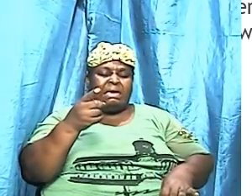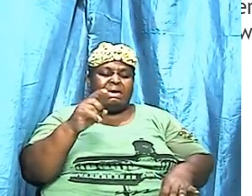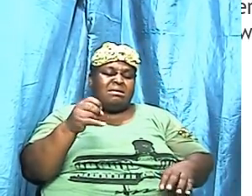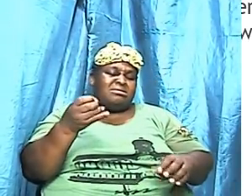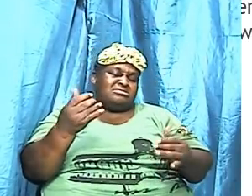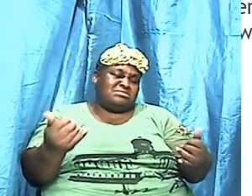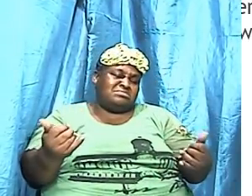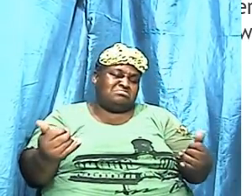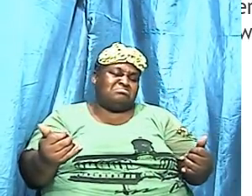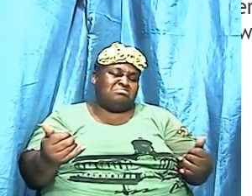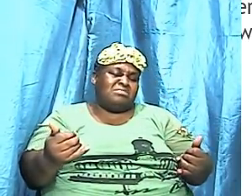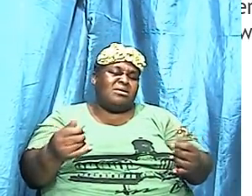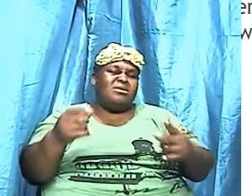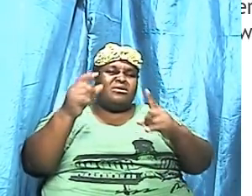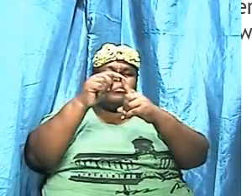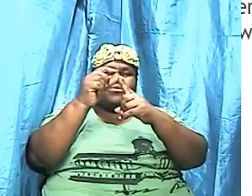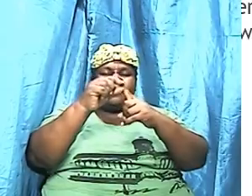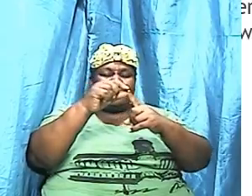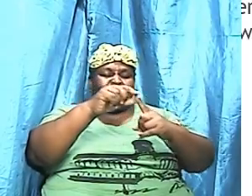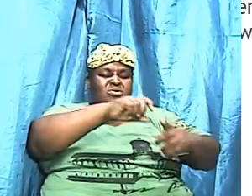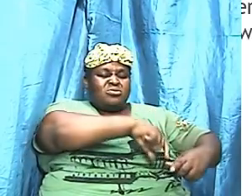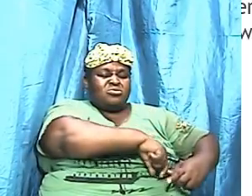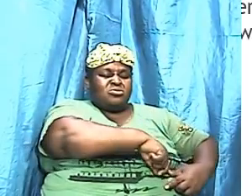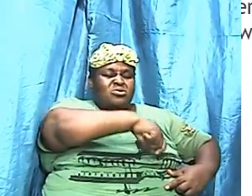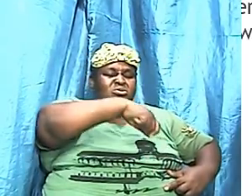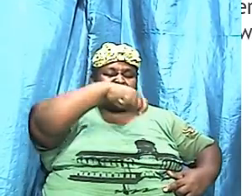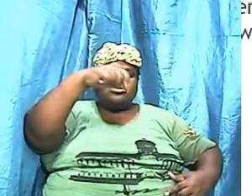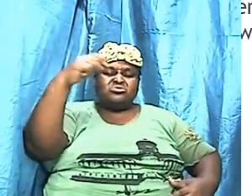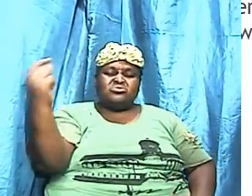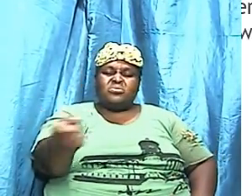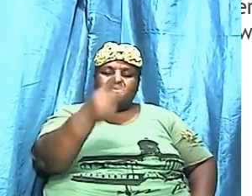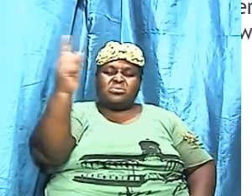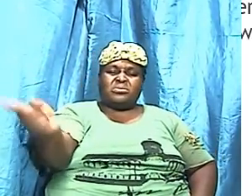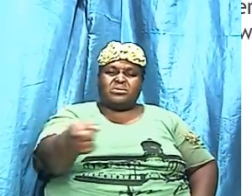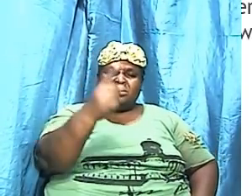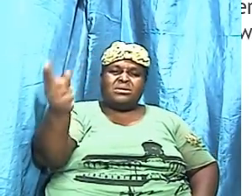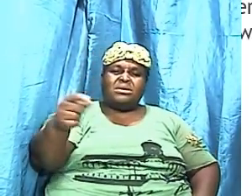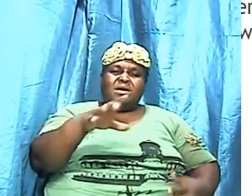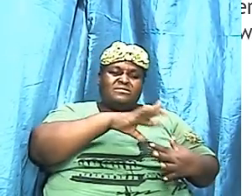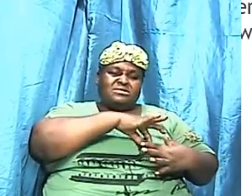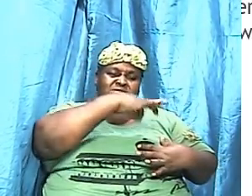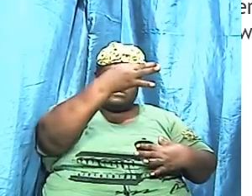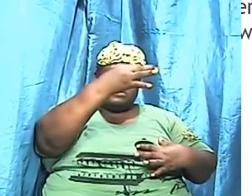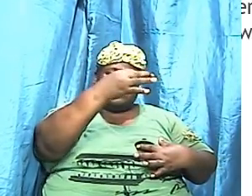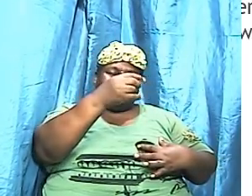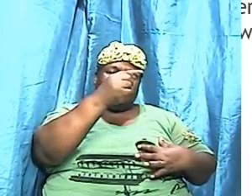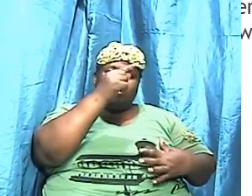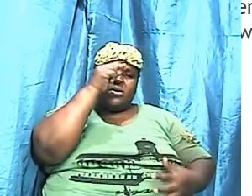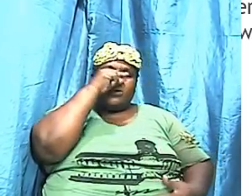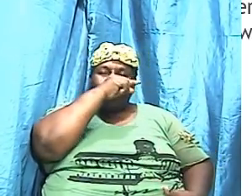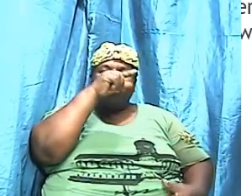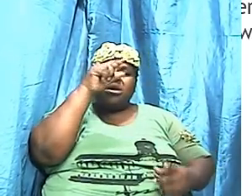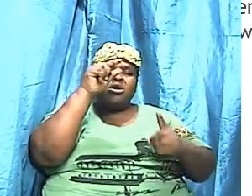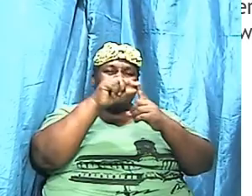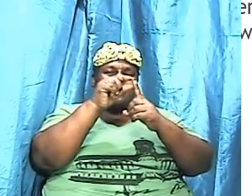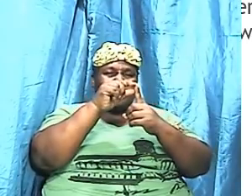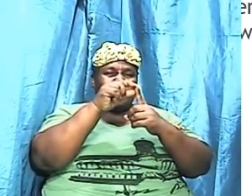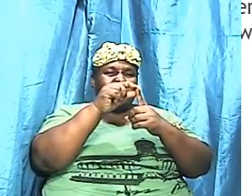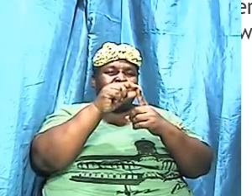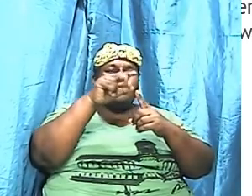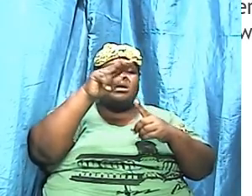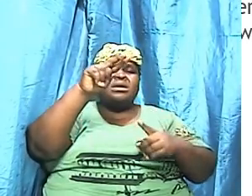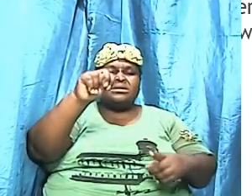word sword of the spirit, sword, is from the Greek word machara.